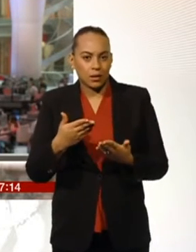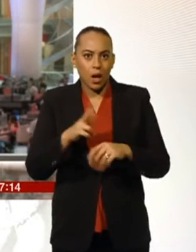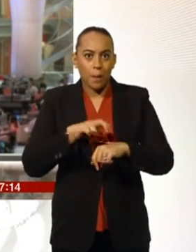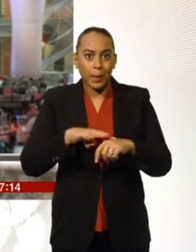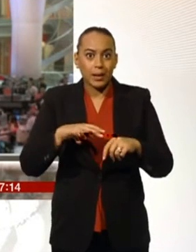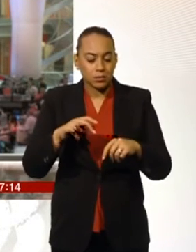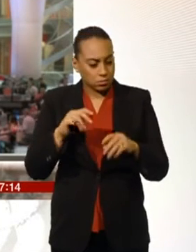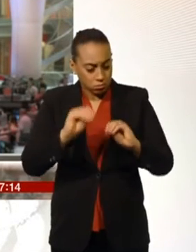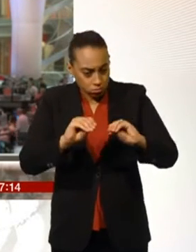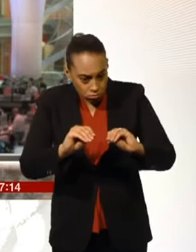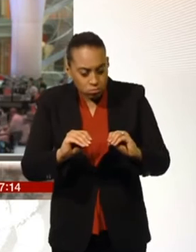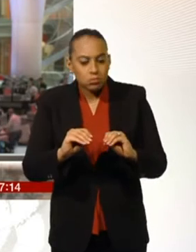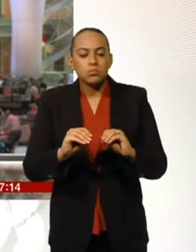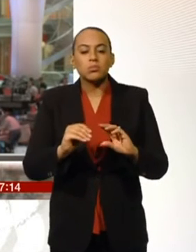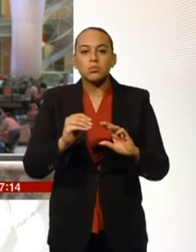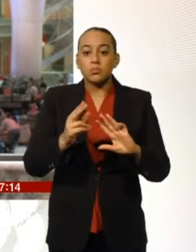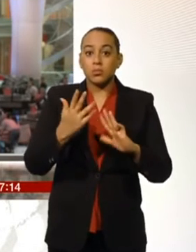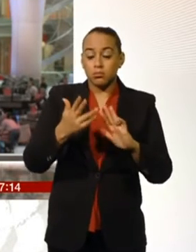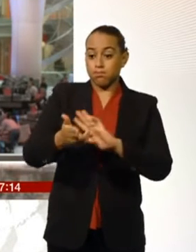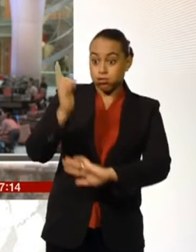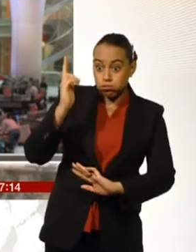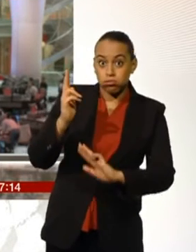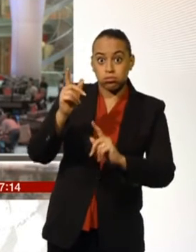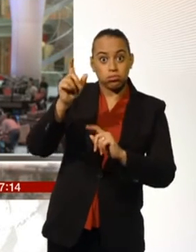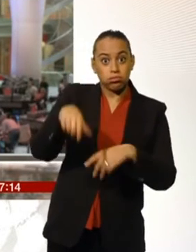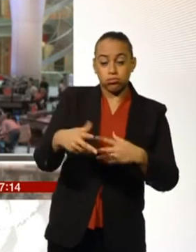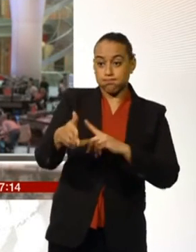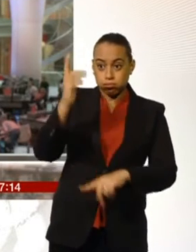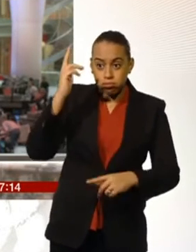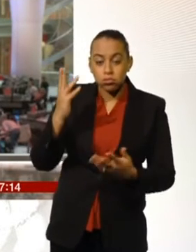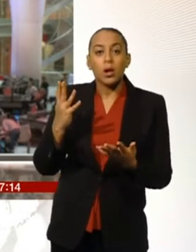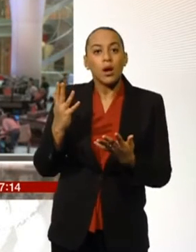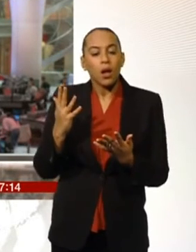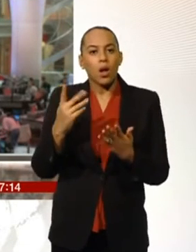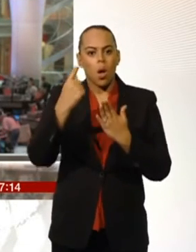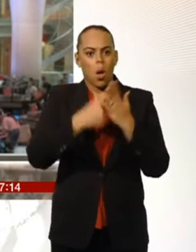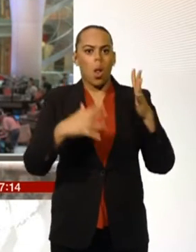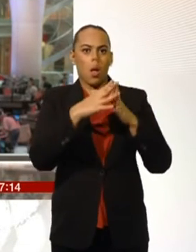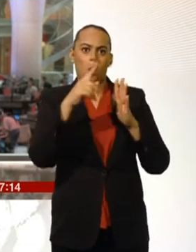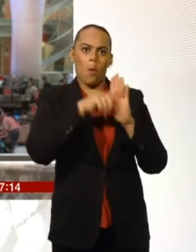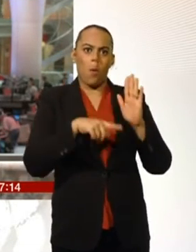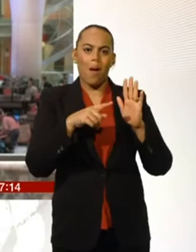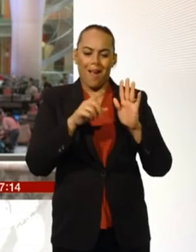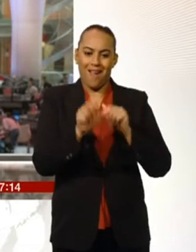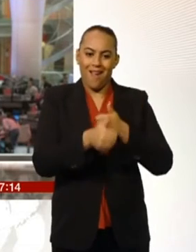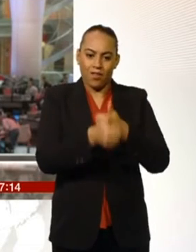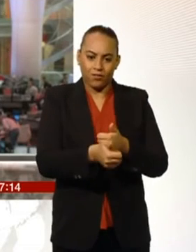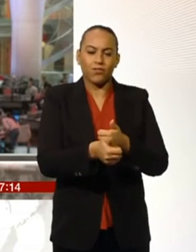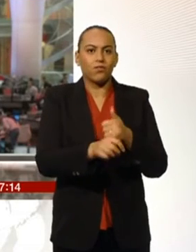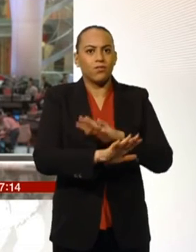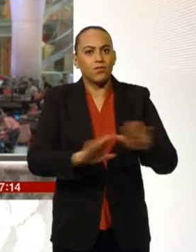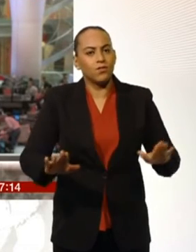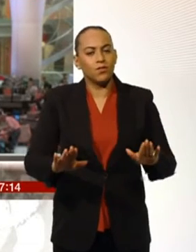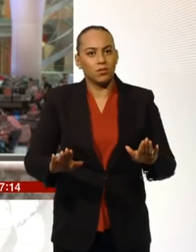look at the changing of legislation if required so that when they go out and pull the trigger and it's an honest held belief that they're going to be fully